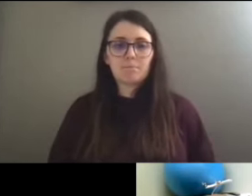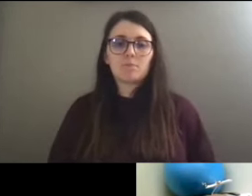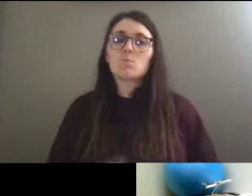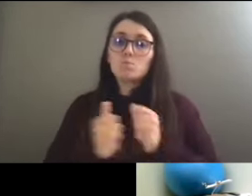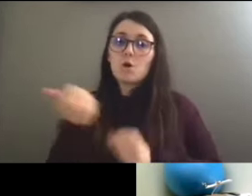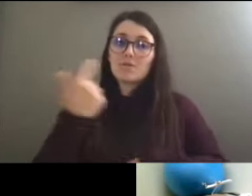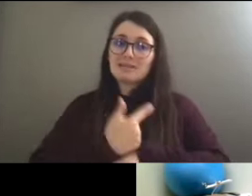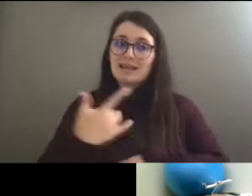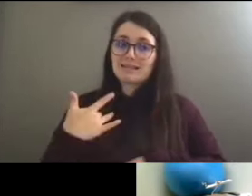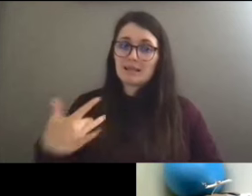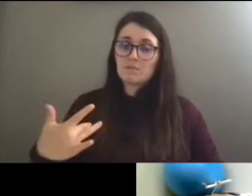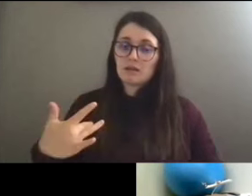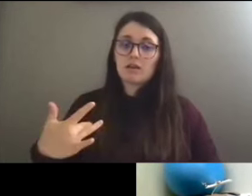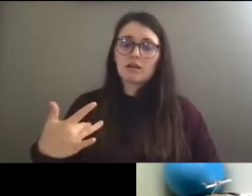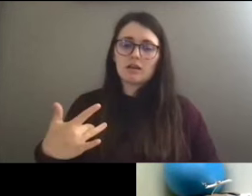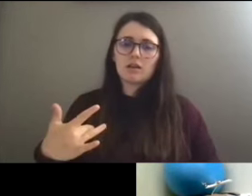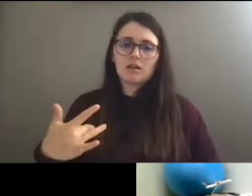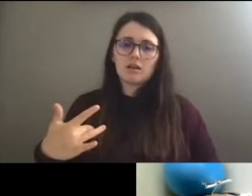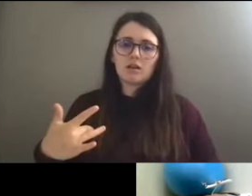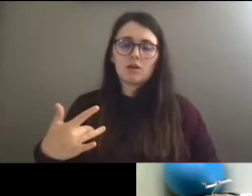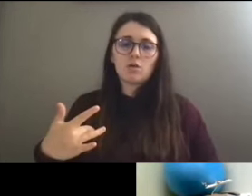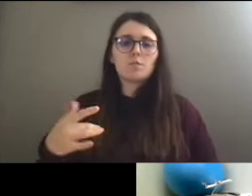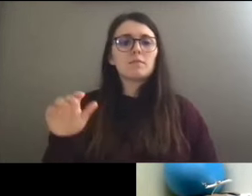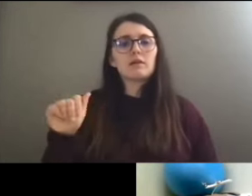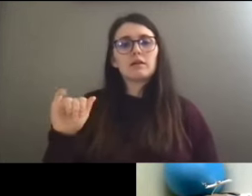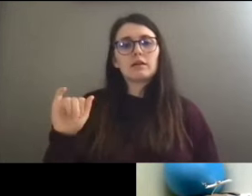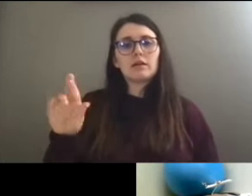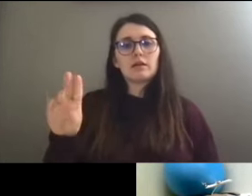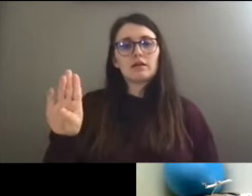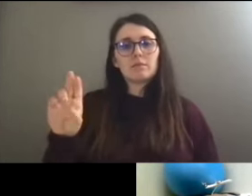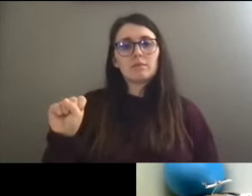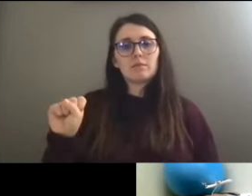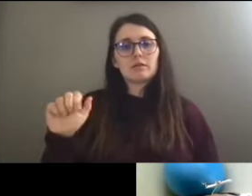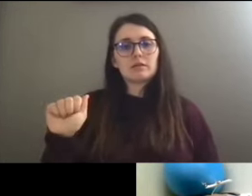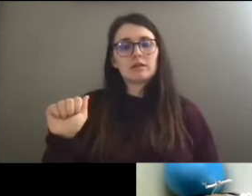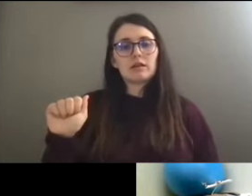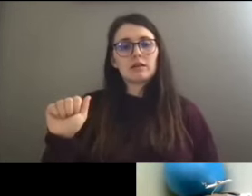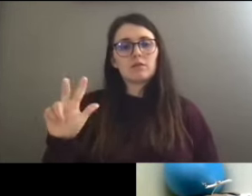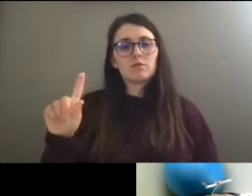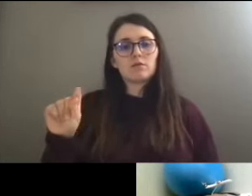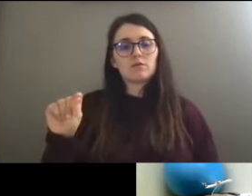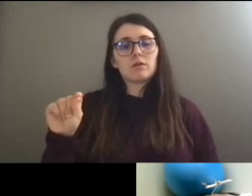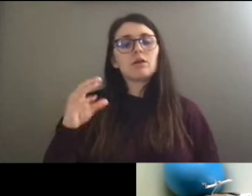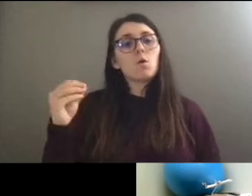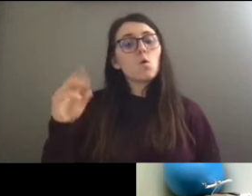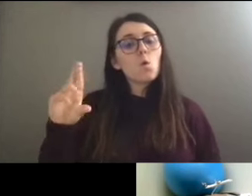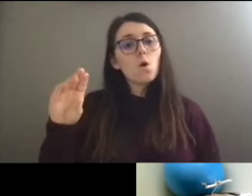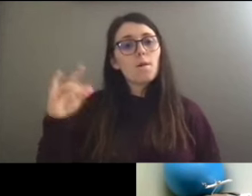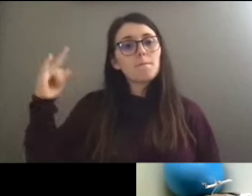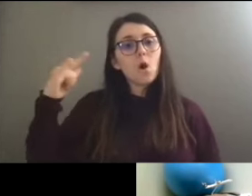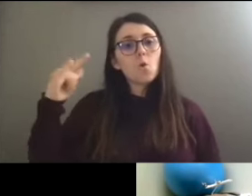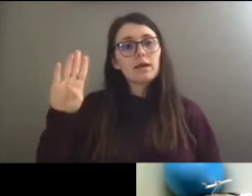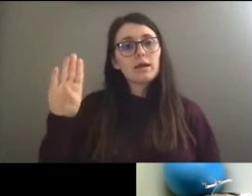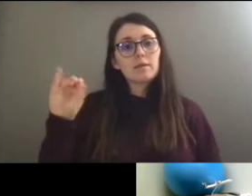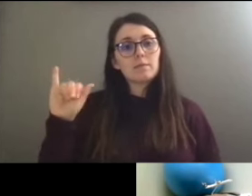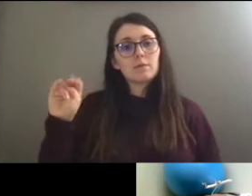normally would be like a, um, Airbus A320 or a Boeing 737. But we, as